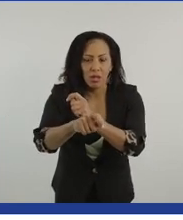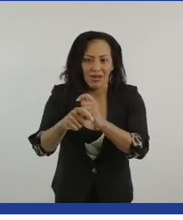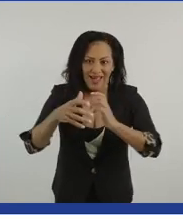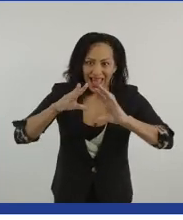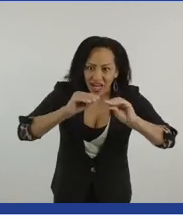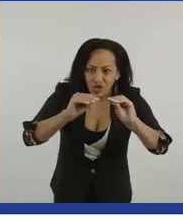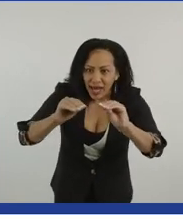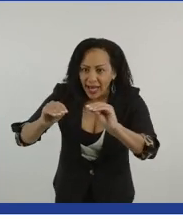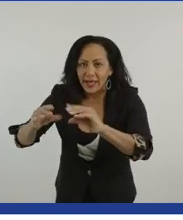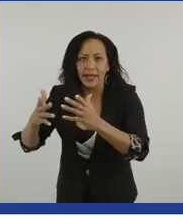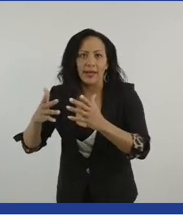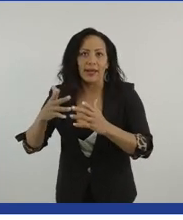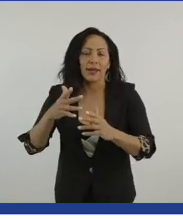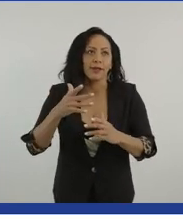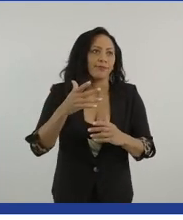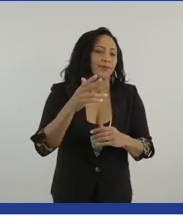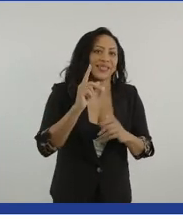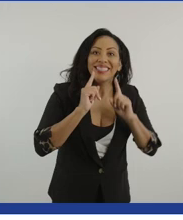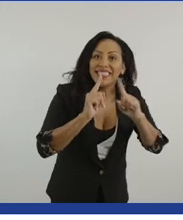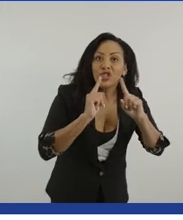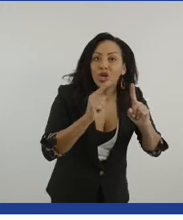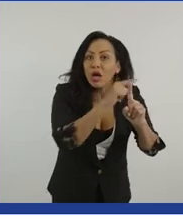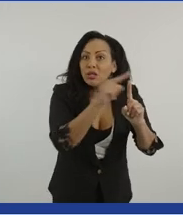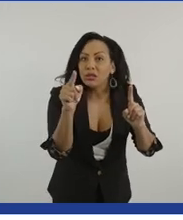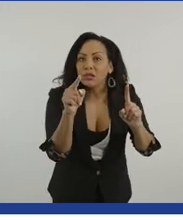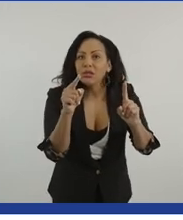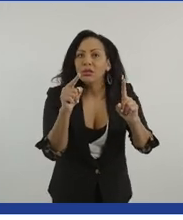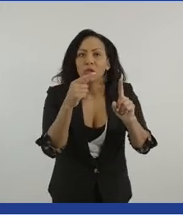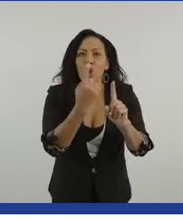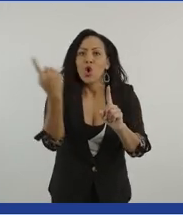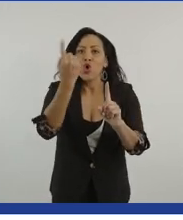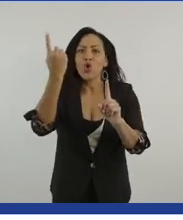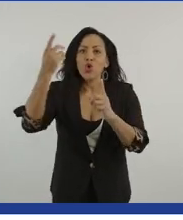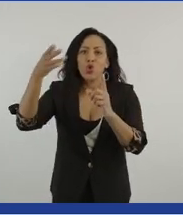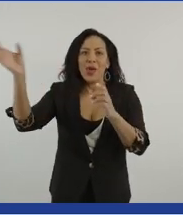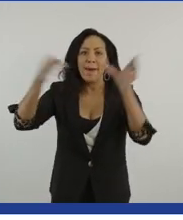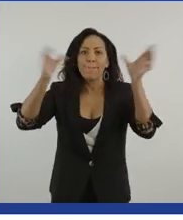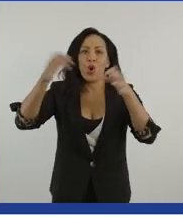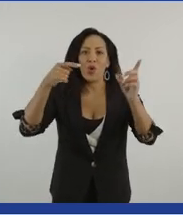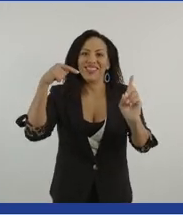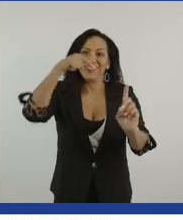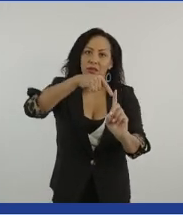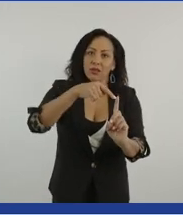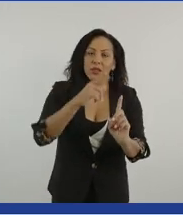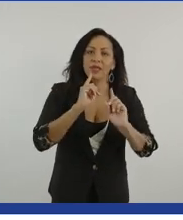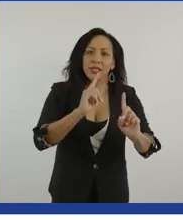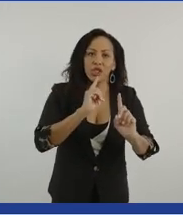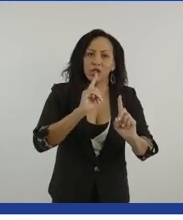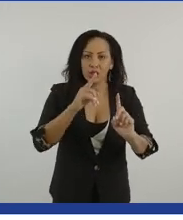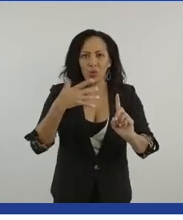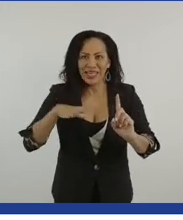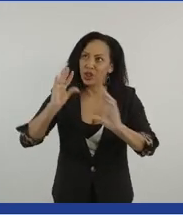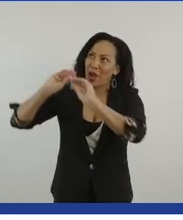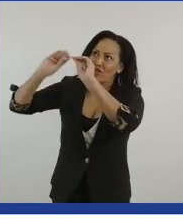teachers, uh, people that employ those teachers as well, the importance of inclusion and how